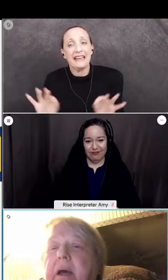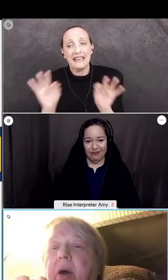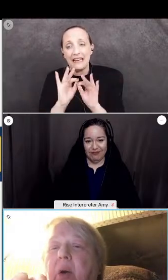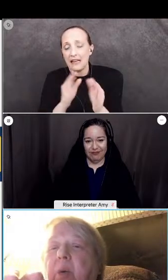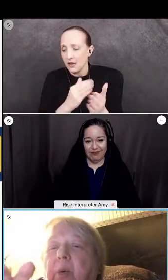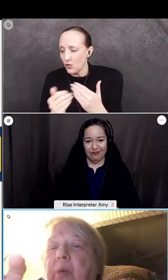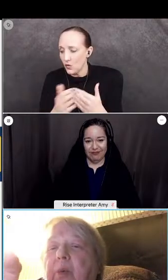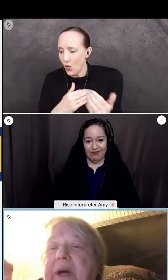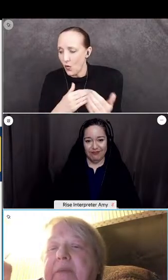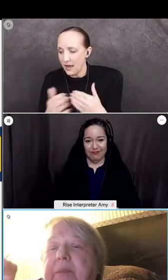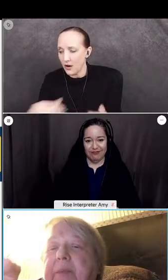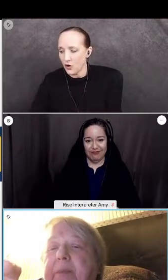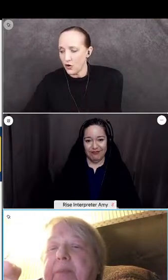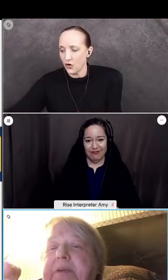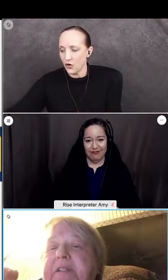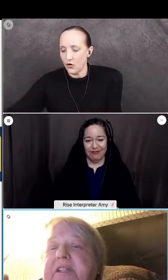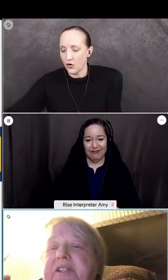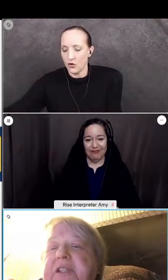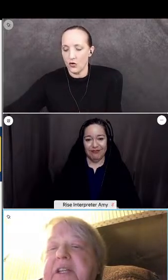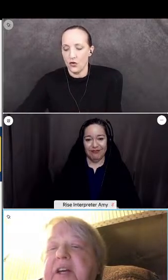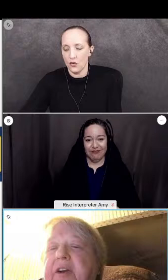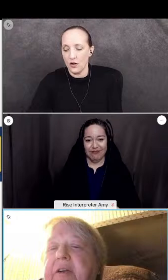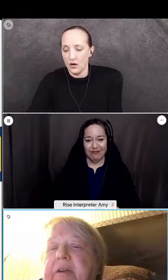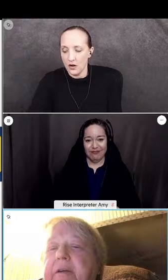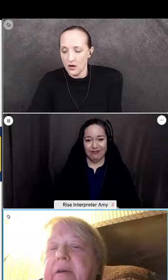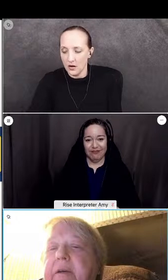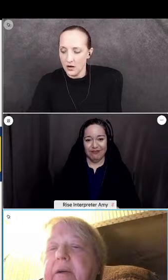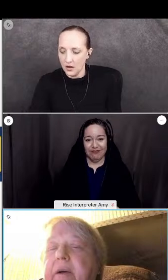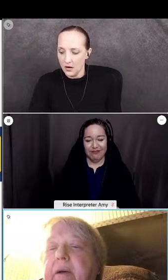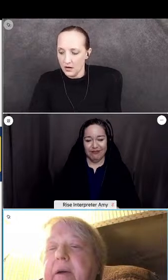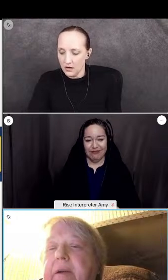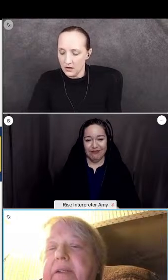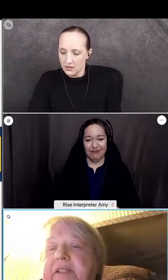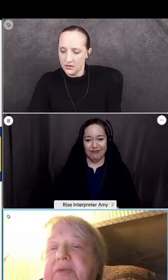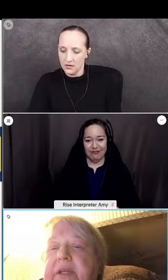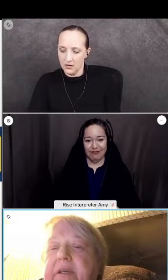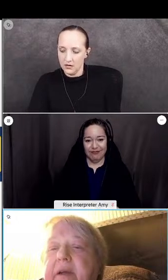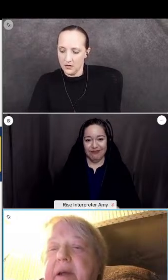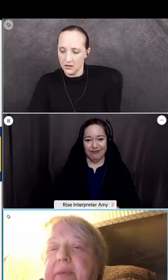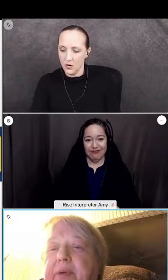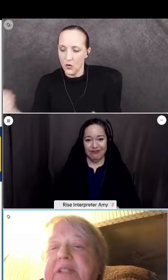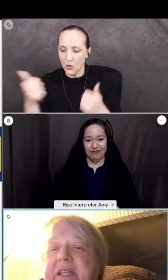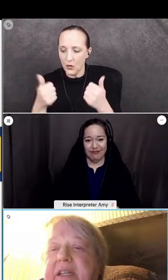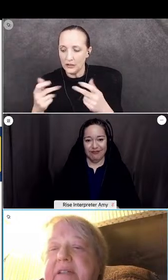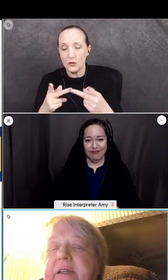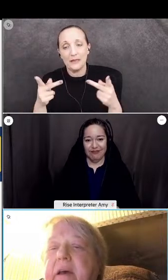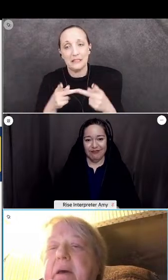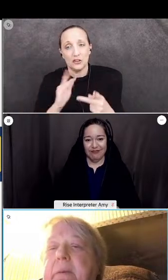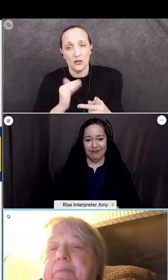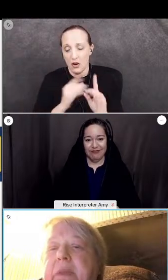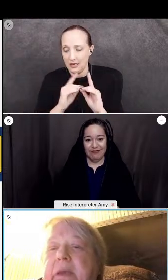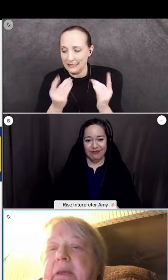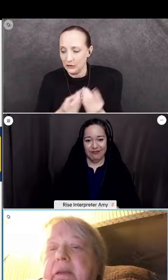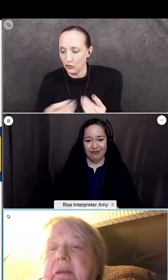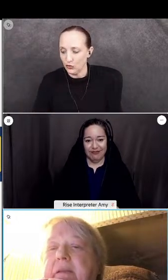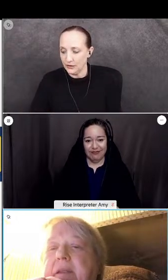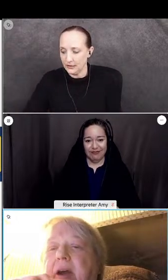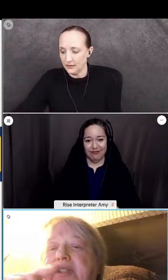what position in our district a person is